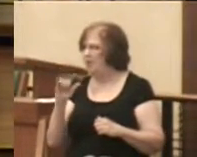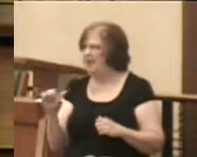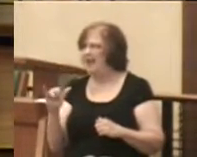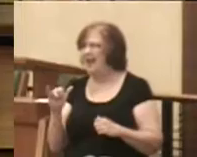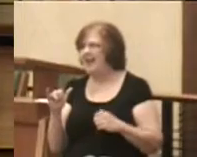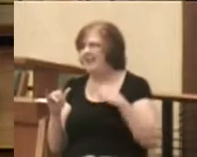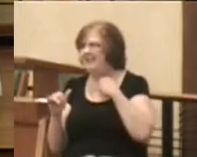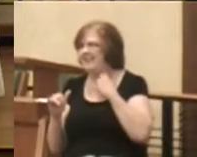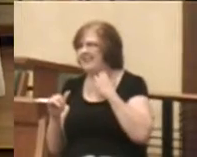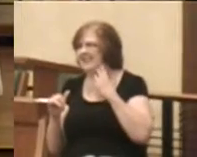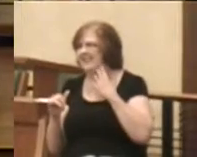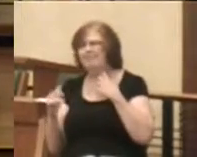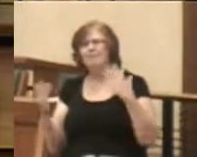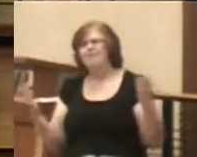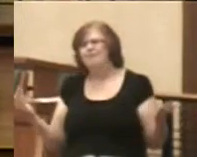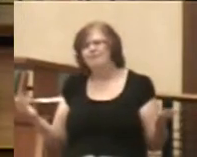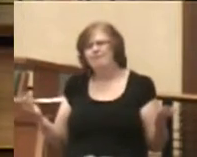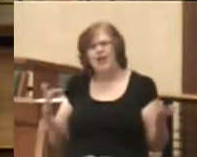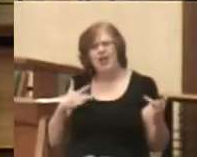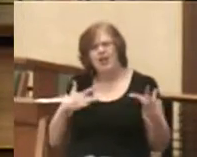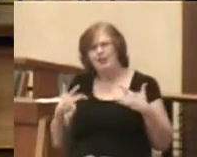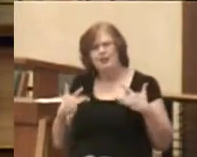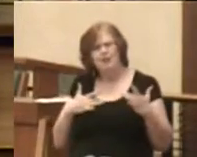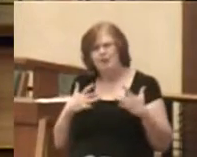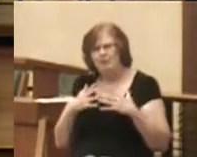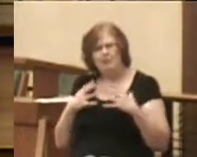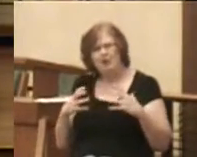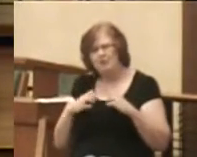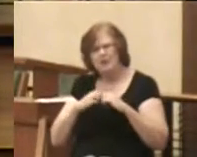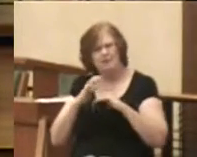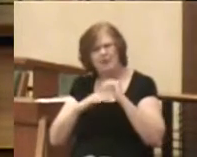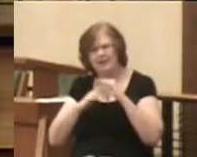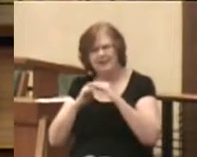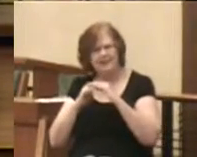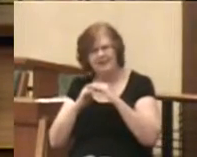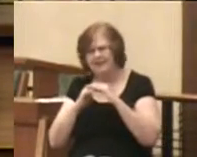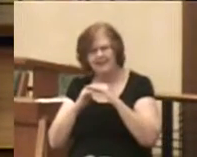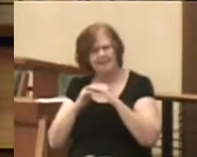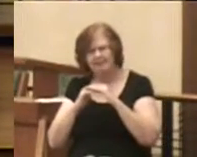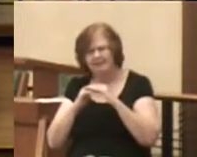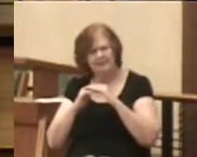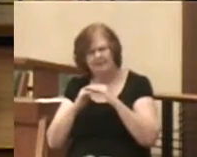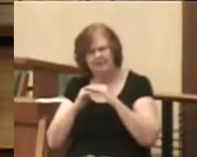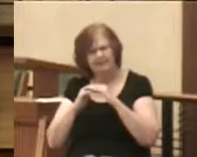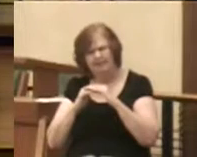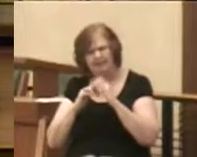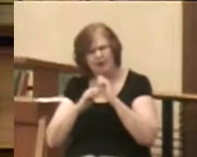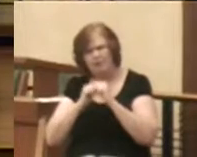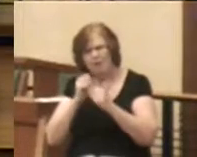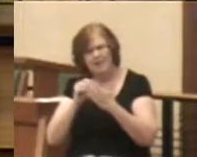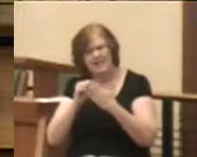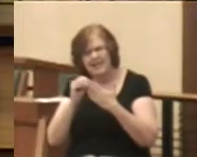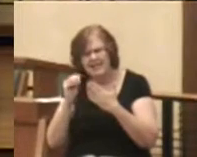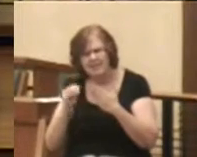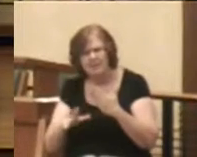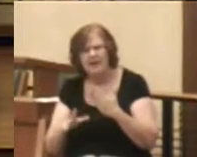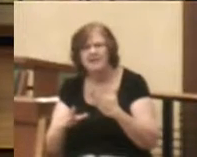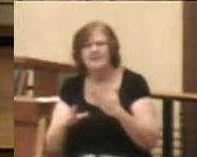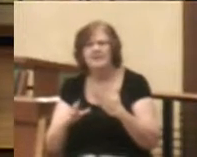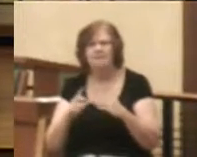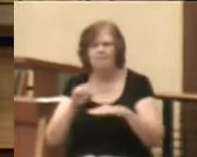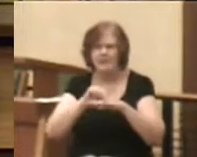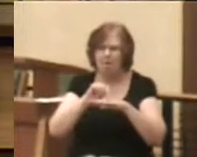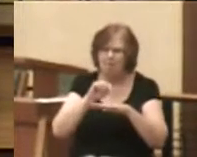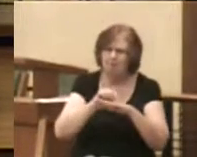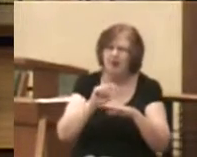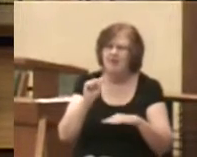He doesn't concern himself so much with buildings, not even the most expensive Solomon's Temple.